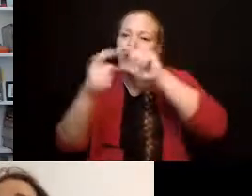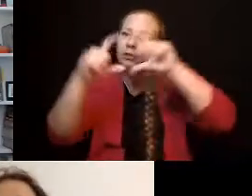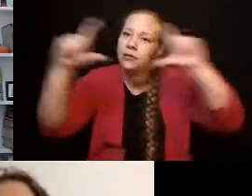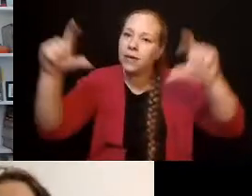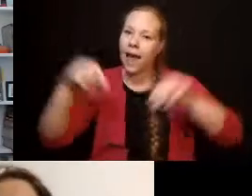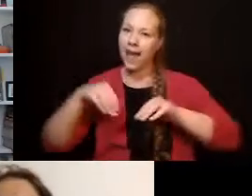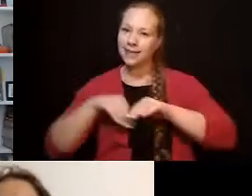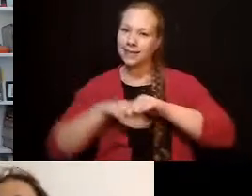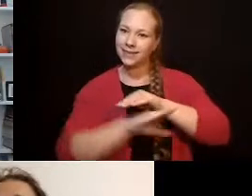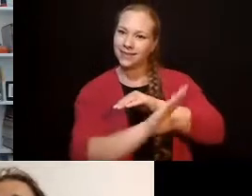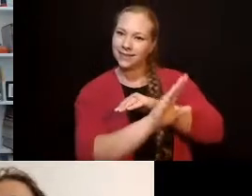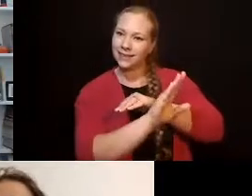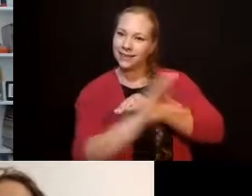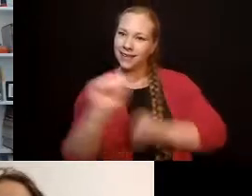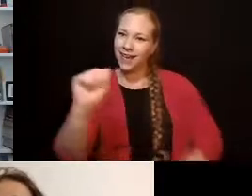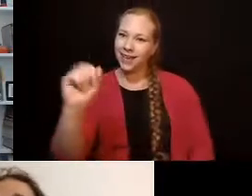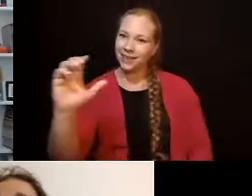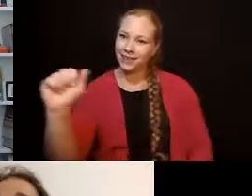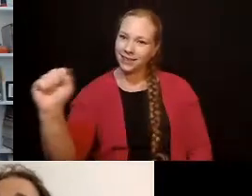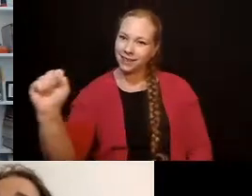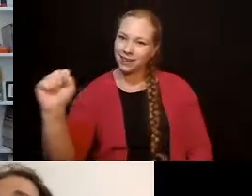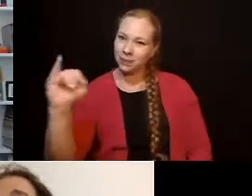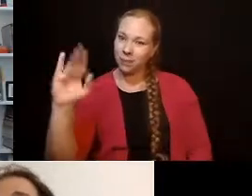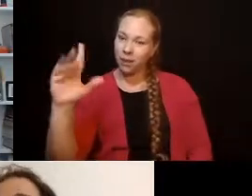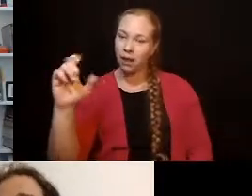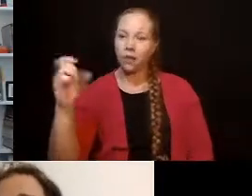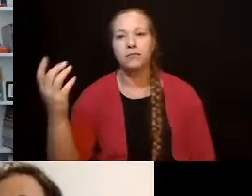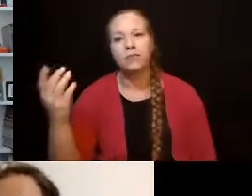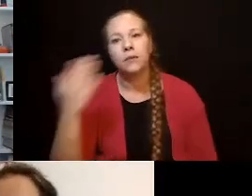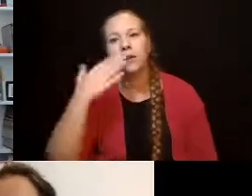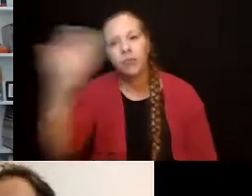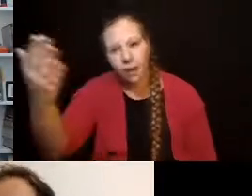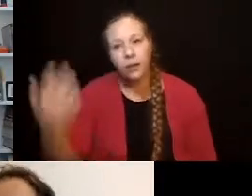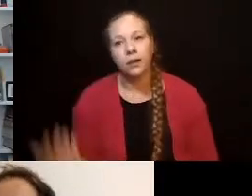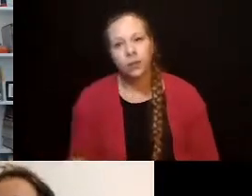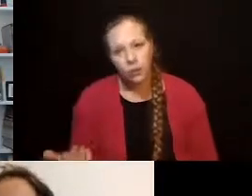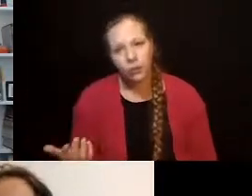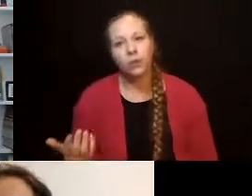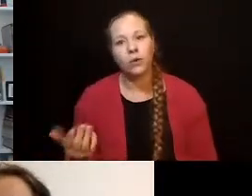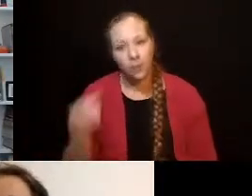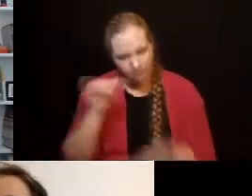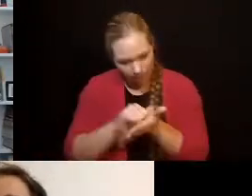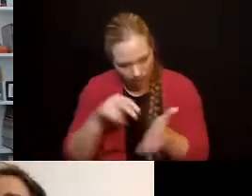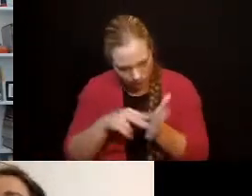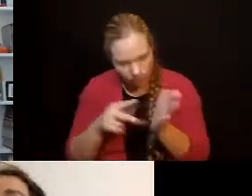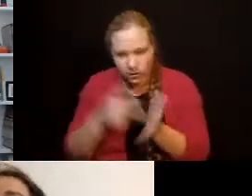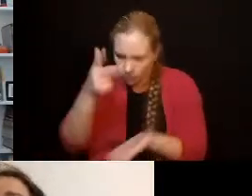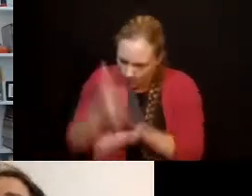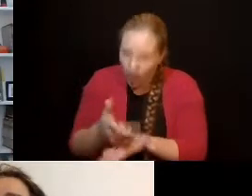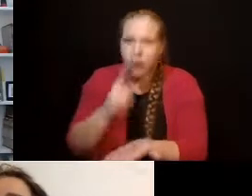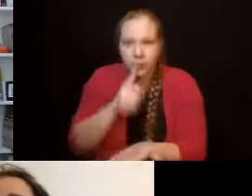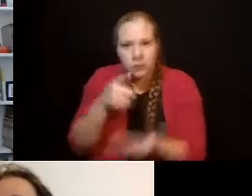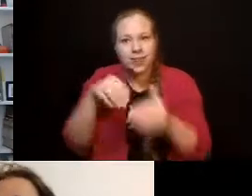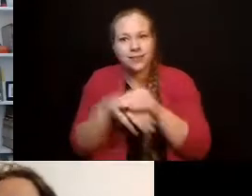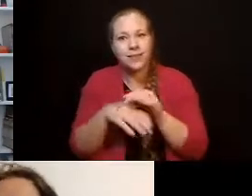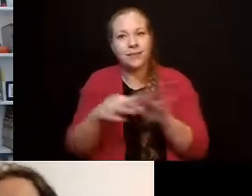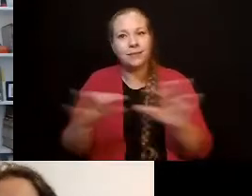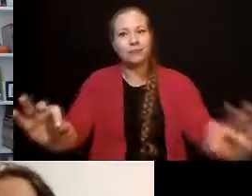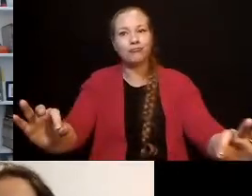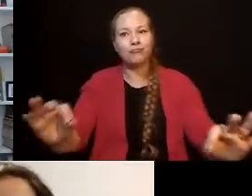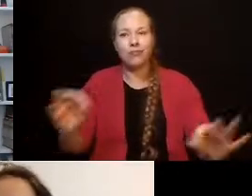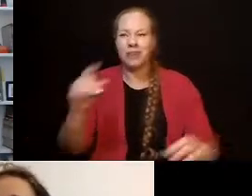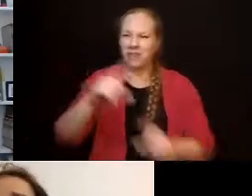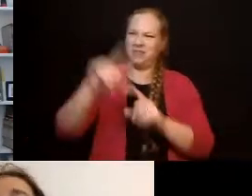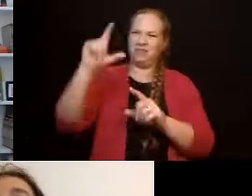when they need to be replaced. They're not putting extra money into it. But as they need to be replaced, they're being replaced with accessible